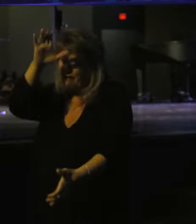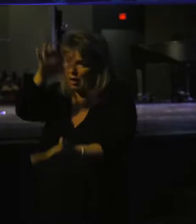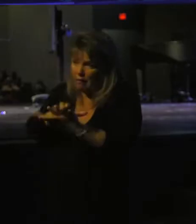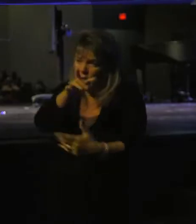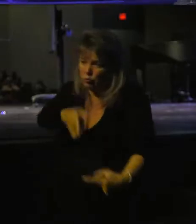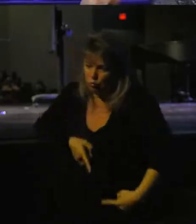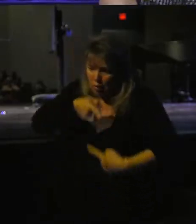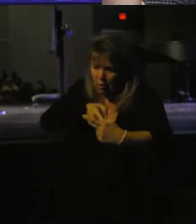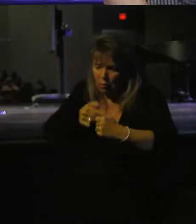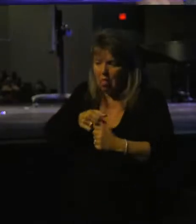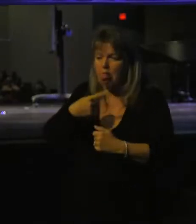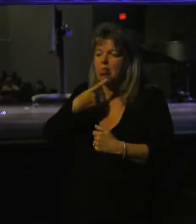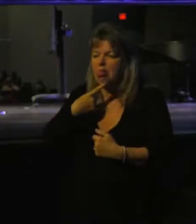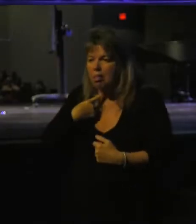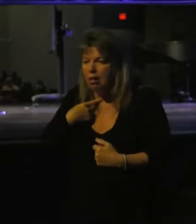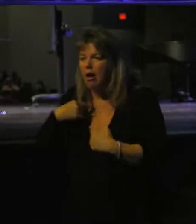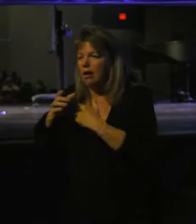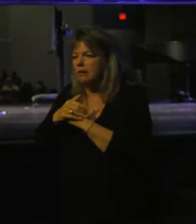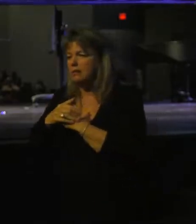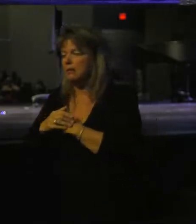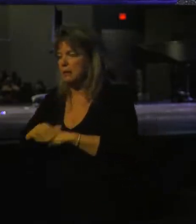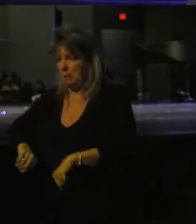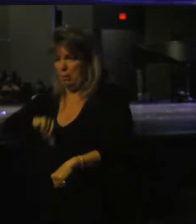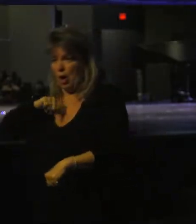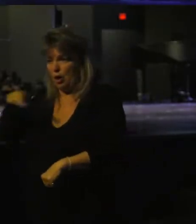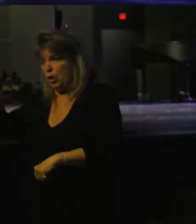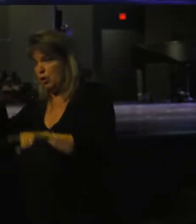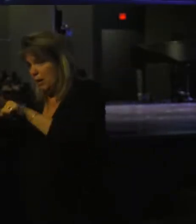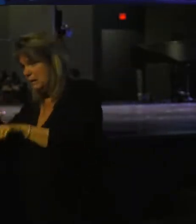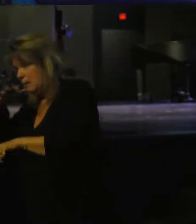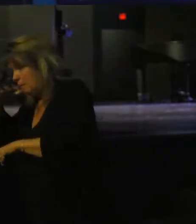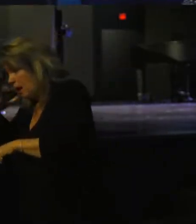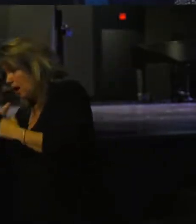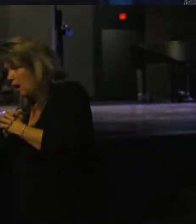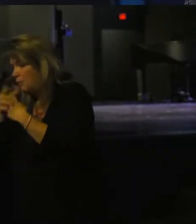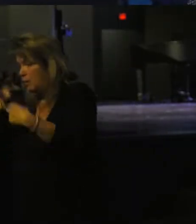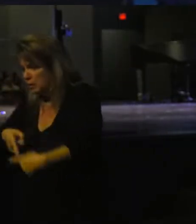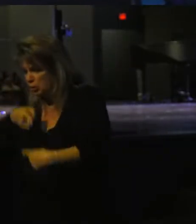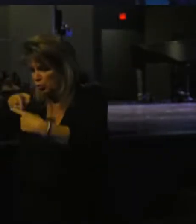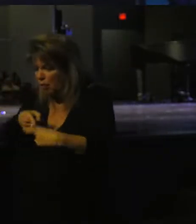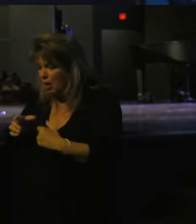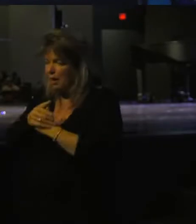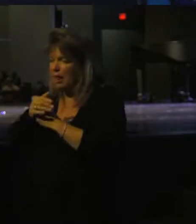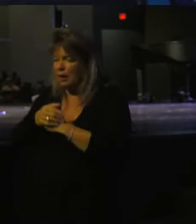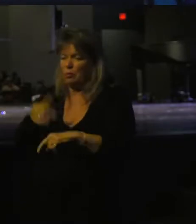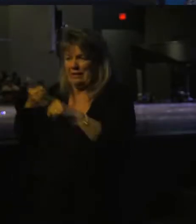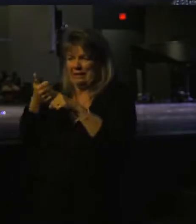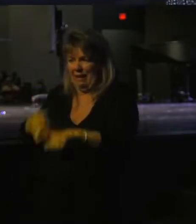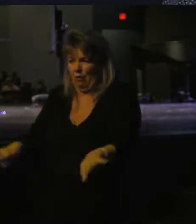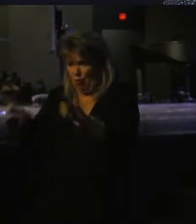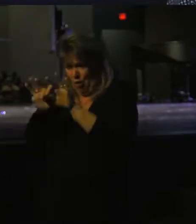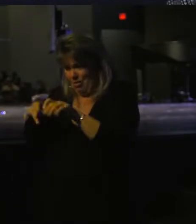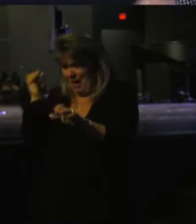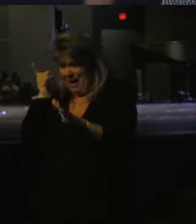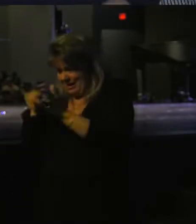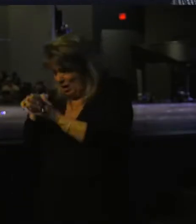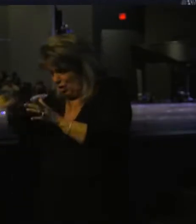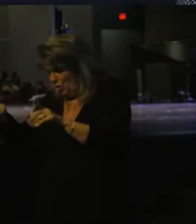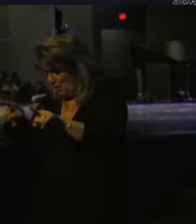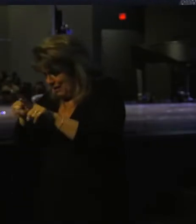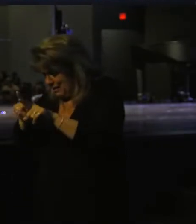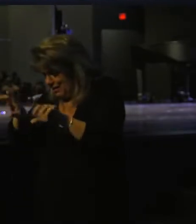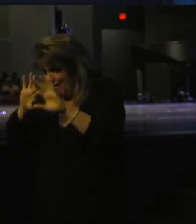struggling with lust and pride, when you as a mom are struggling with self-worth and identity, when you as a family are struggling